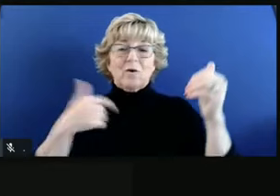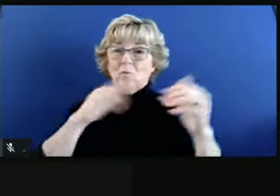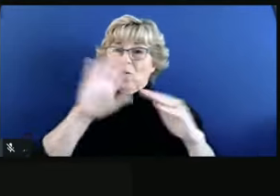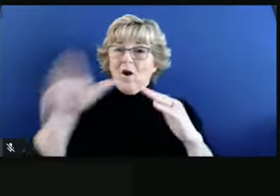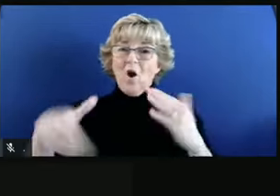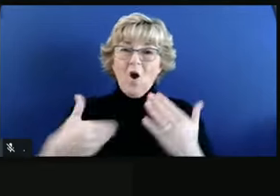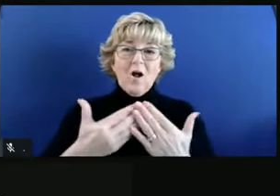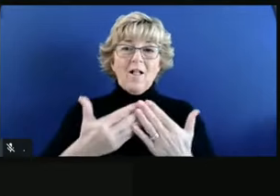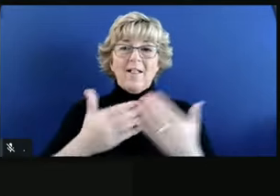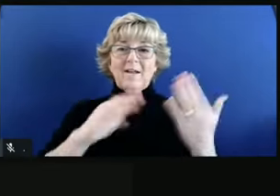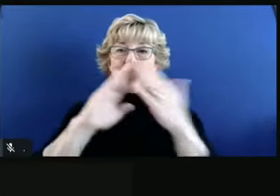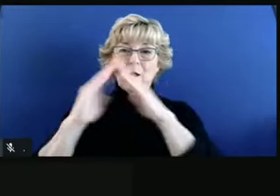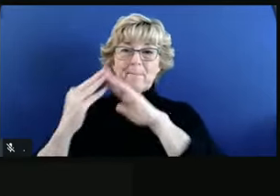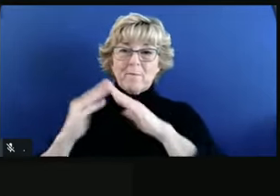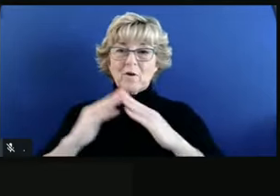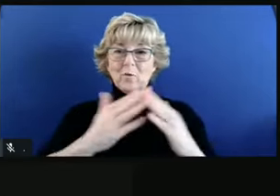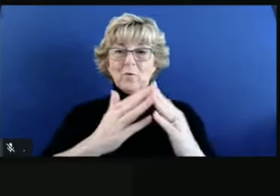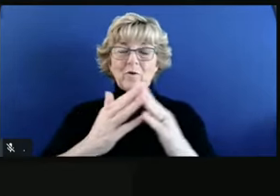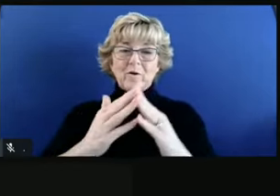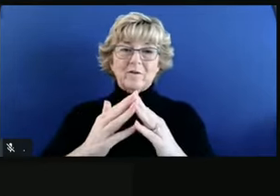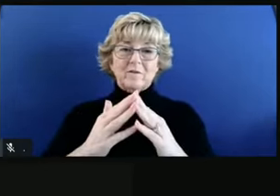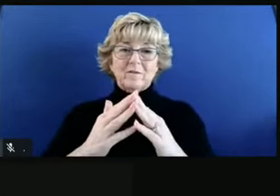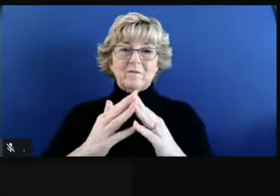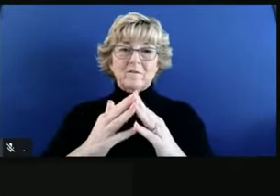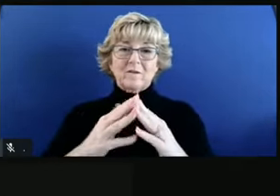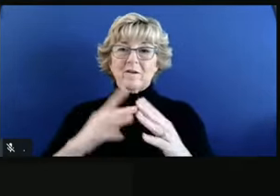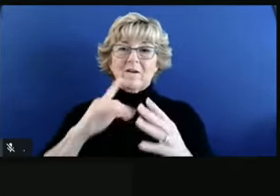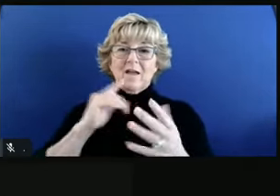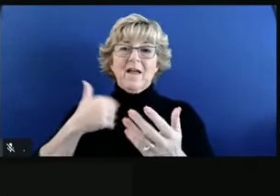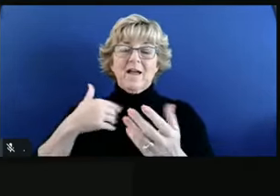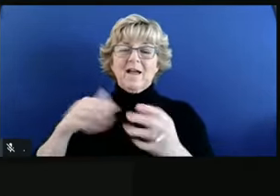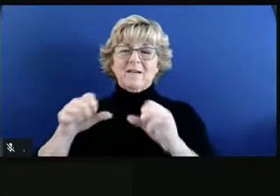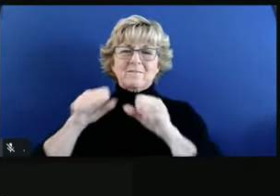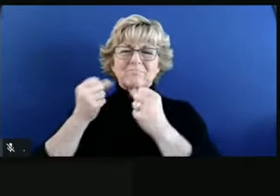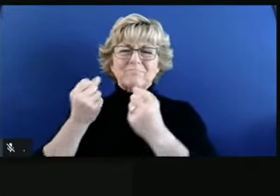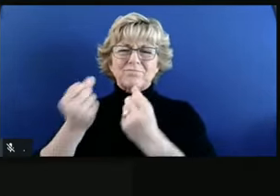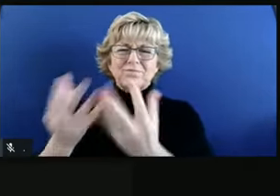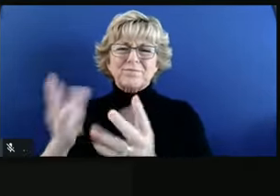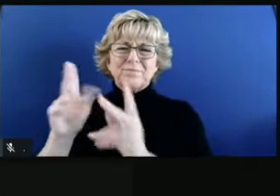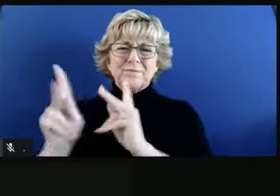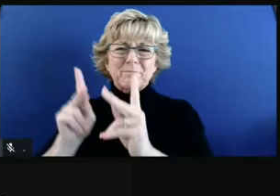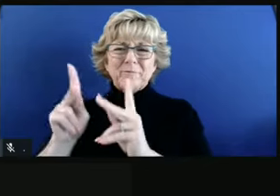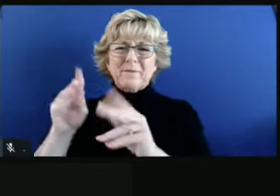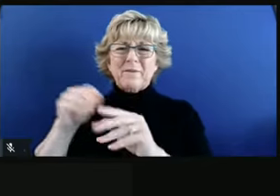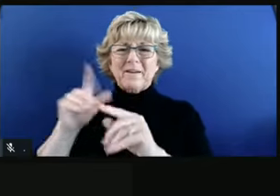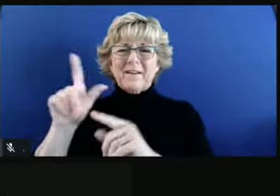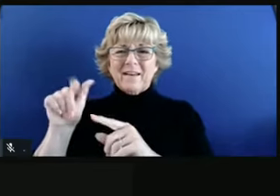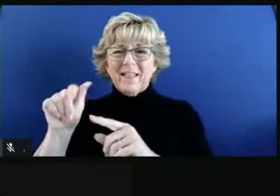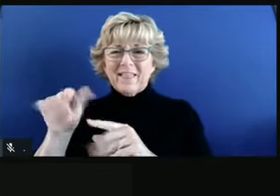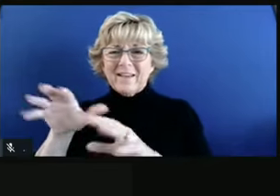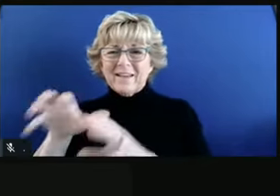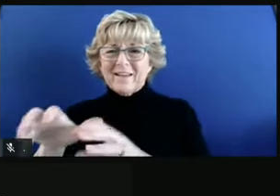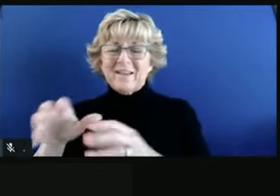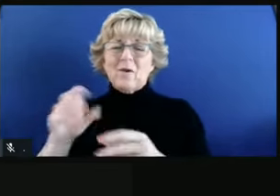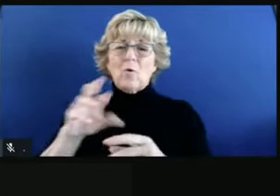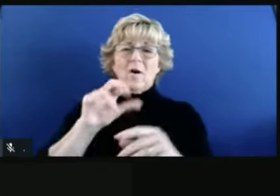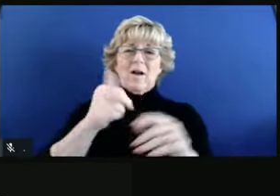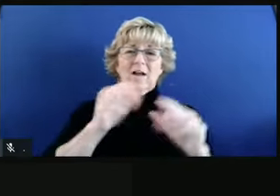communities that are really densely populated. We know that there's a number of communities where